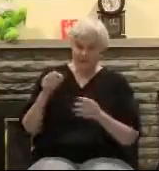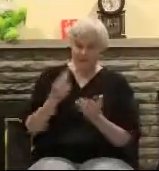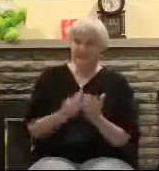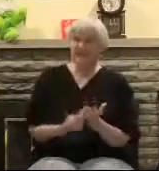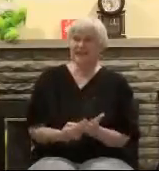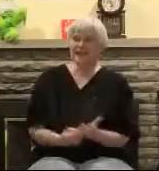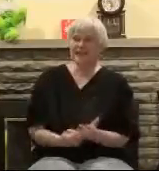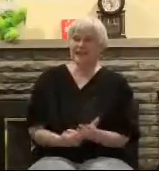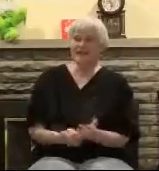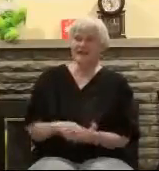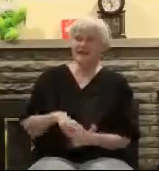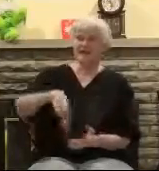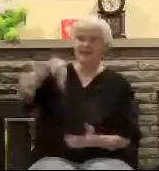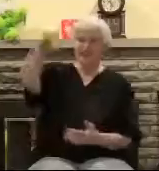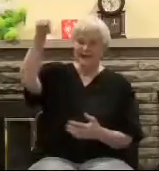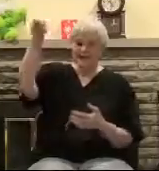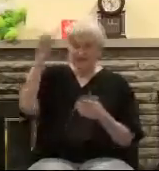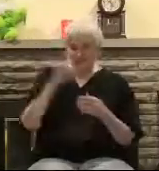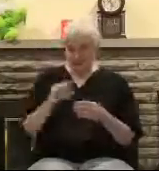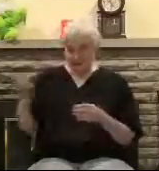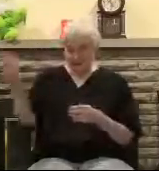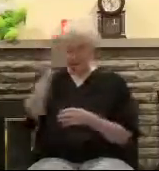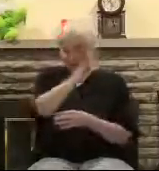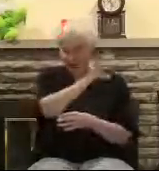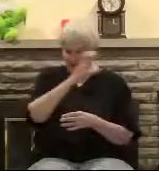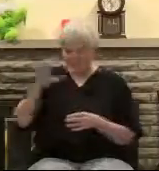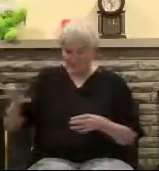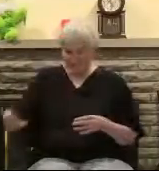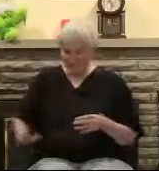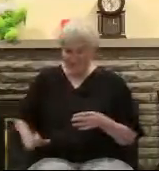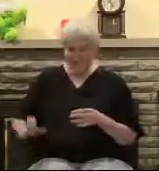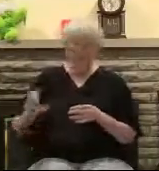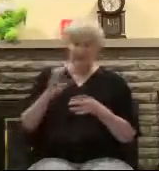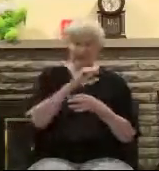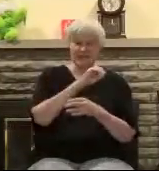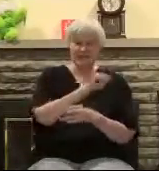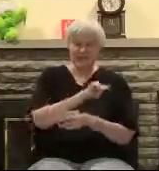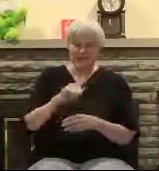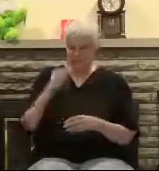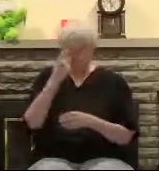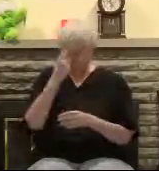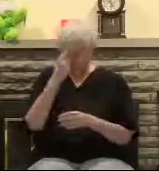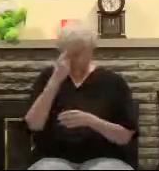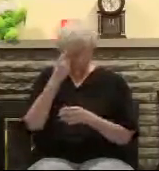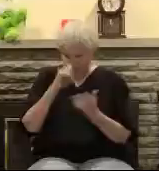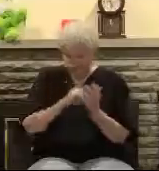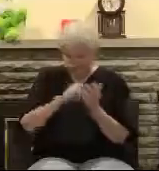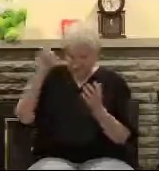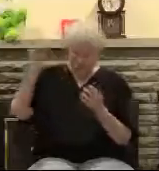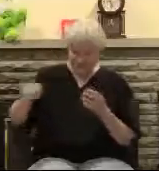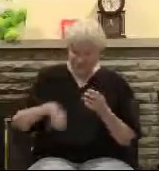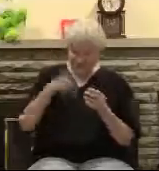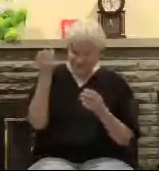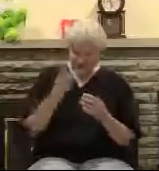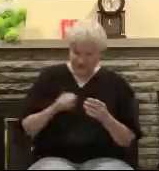I don't know if I mentioned in the previous messages or not, but I've gone, and when I wasn't pastoring, I've gone to other churches visiting with friends